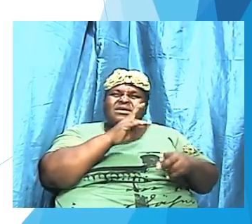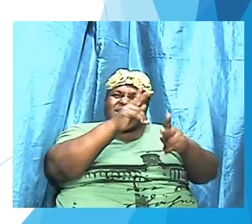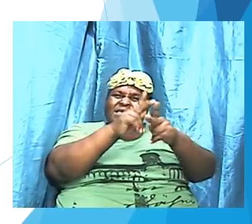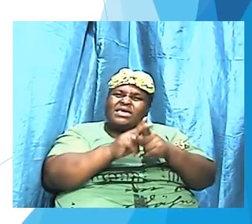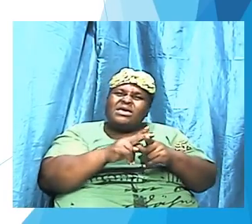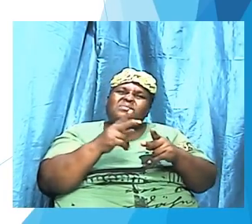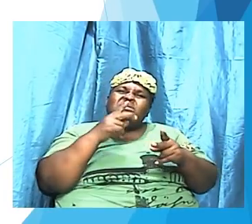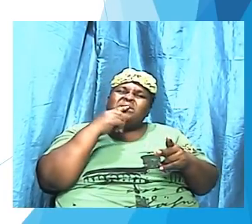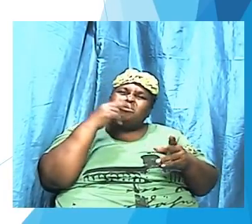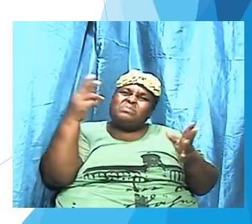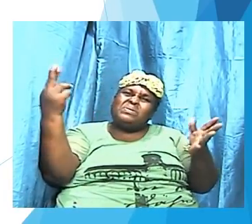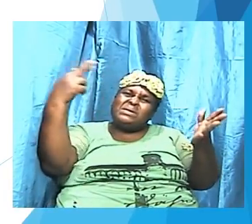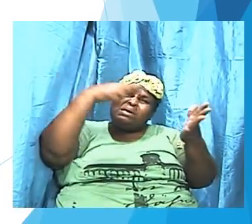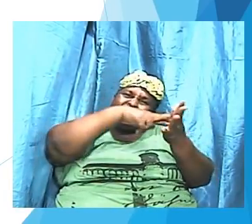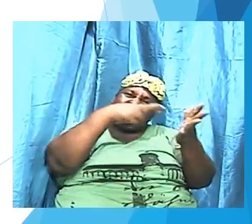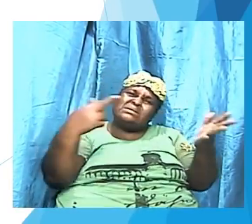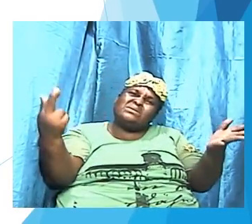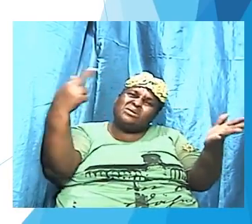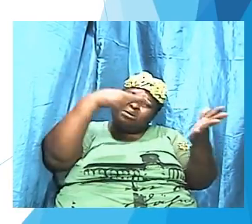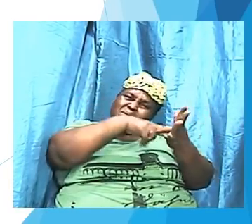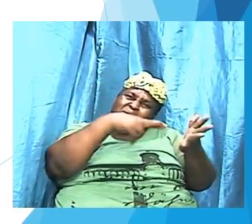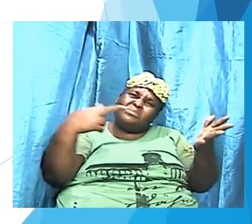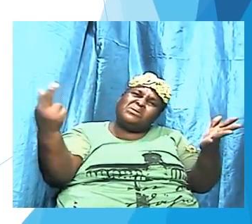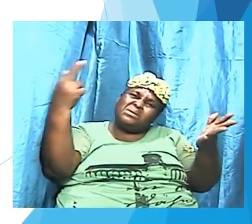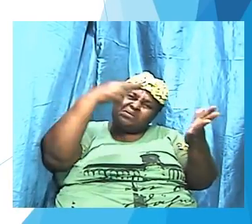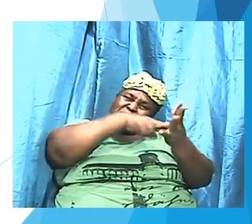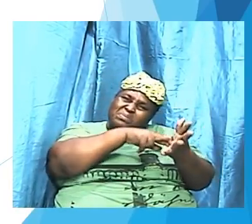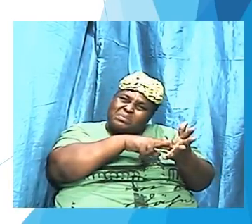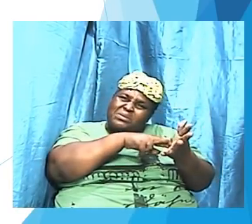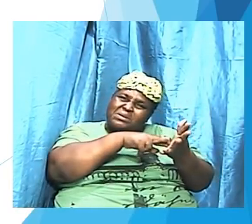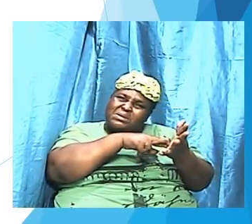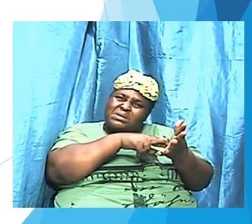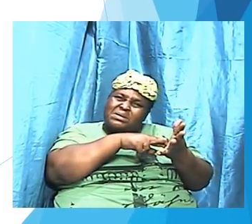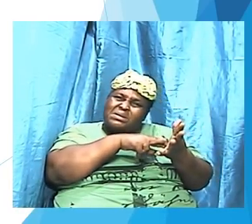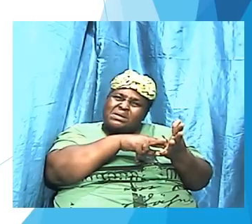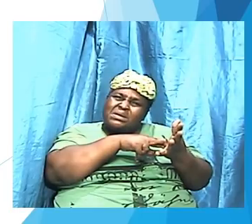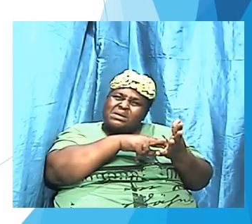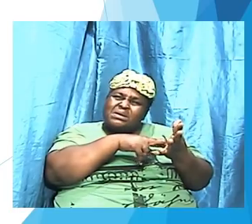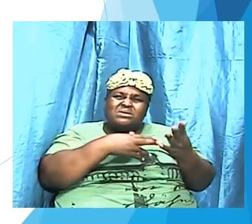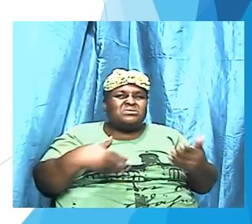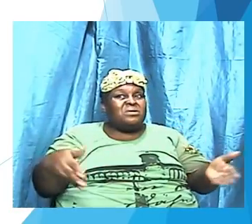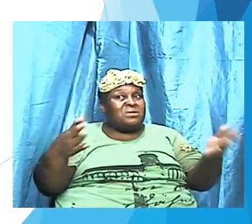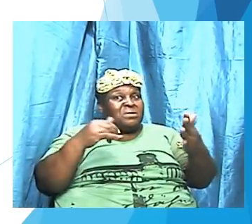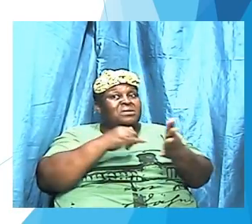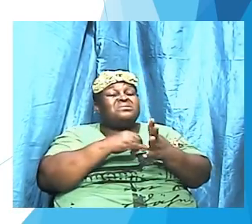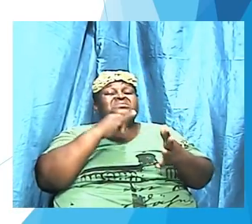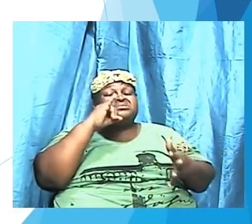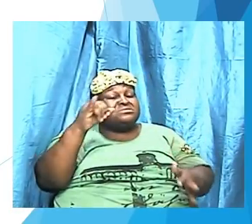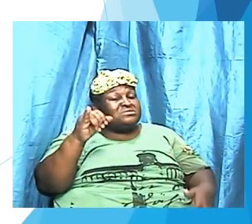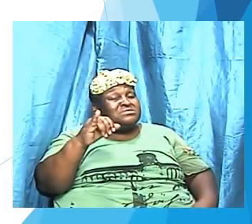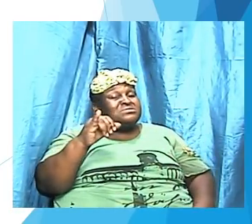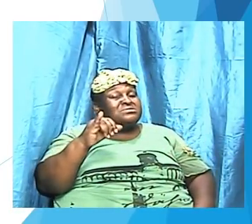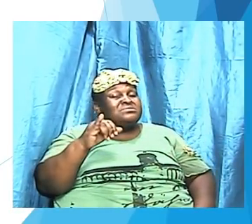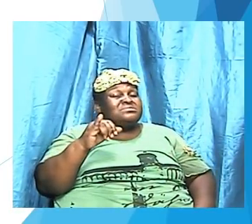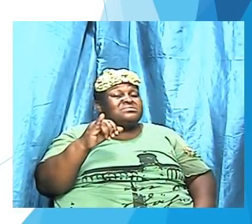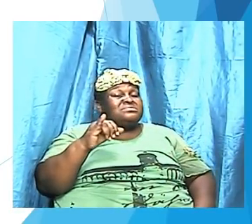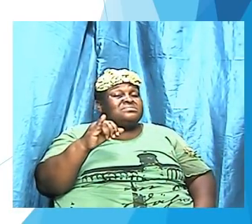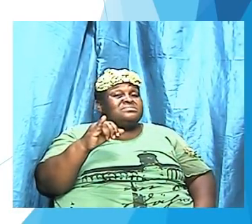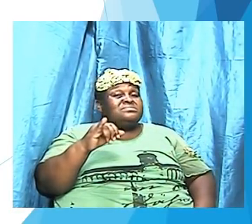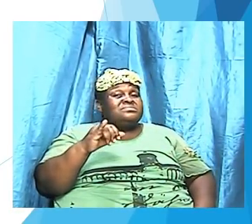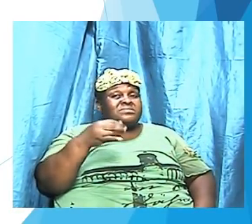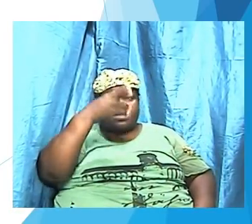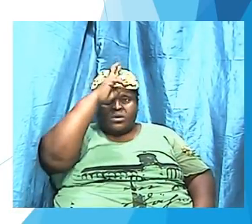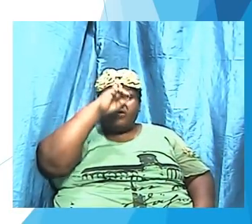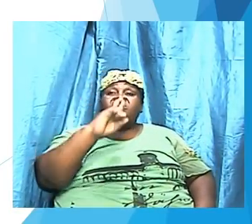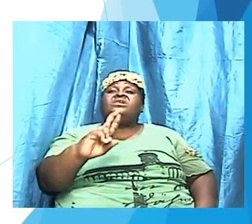Revelation chapter 1 and verse 16 so here it is here it is in